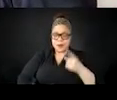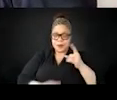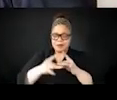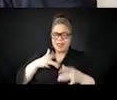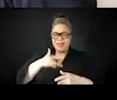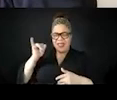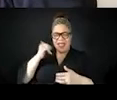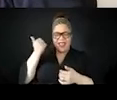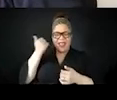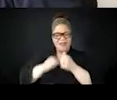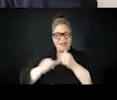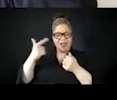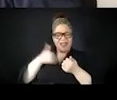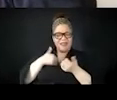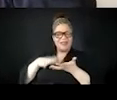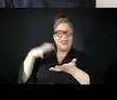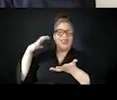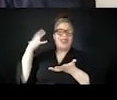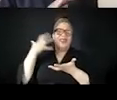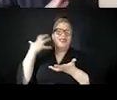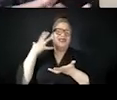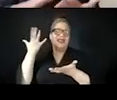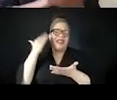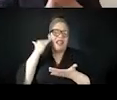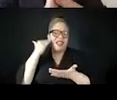Keeping it moving. Um,